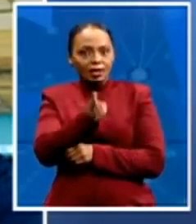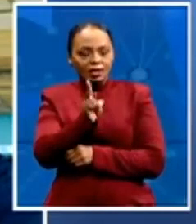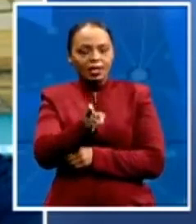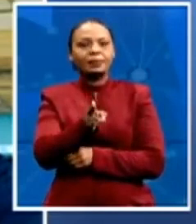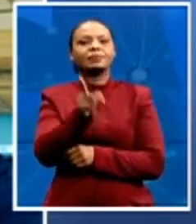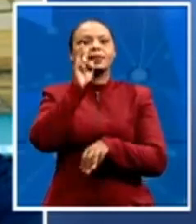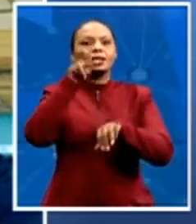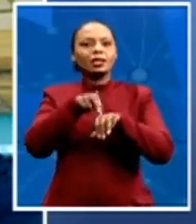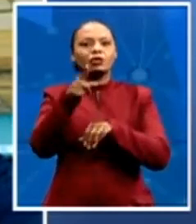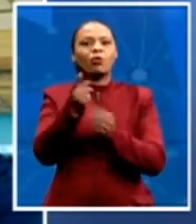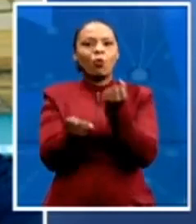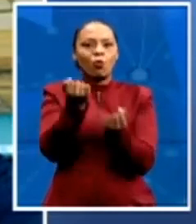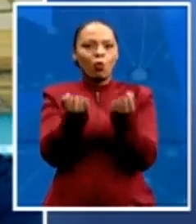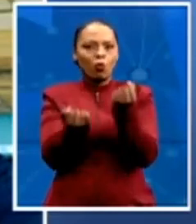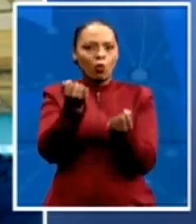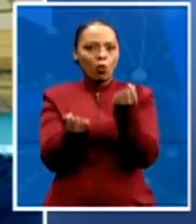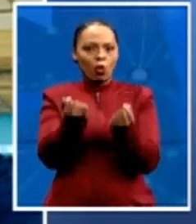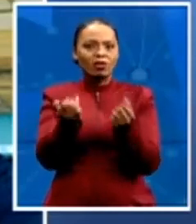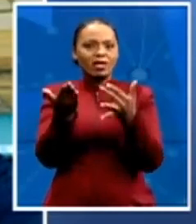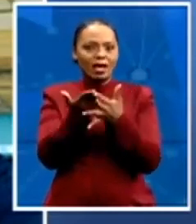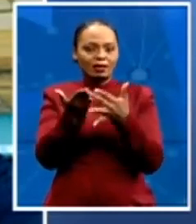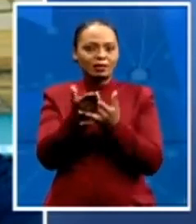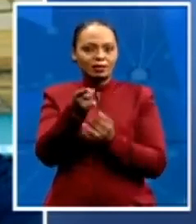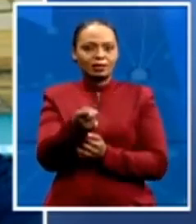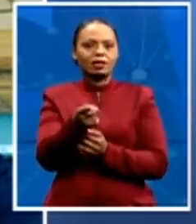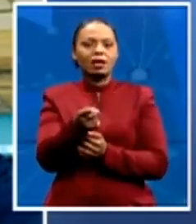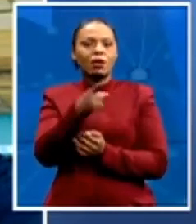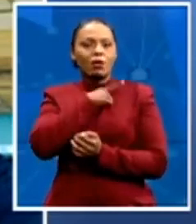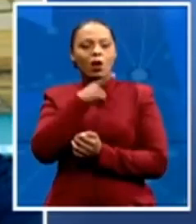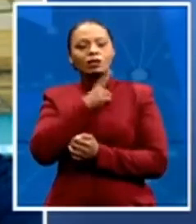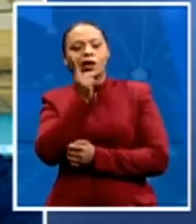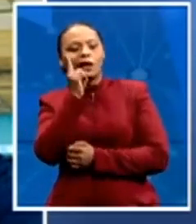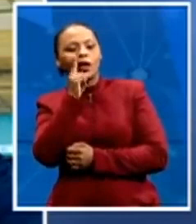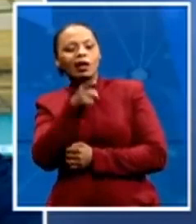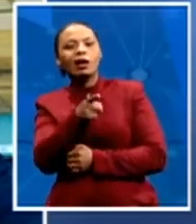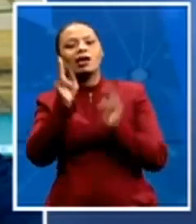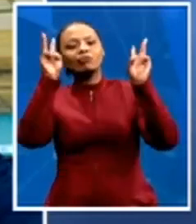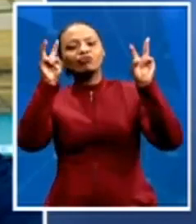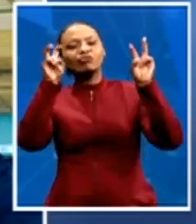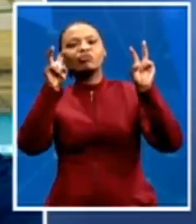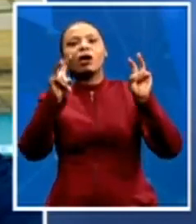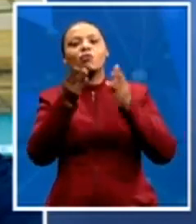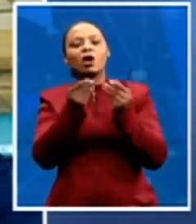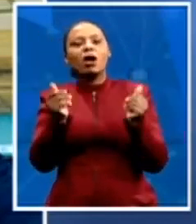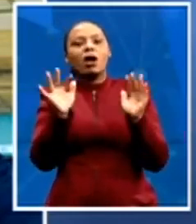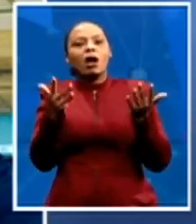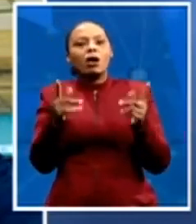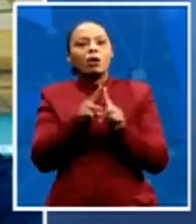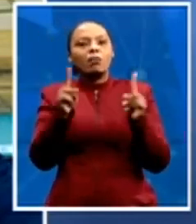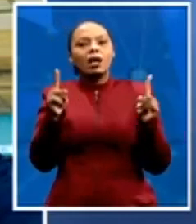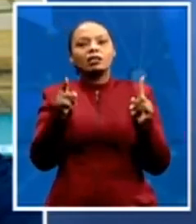supposed to look into this matter. And, unfortunately, it was concluded, but it was not